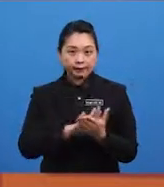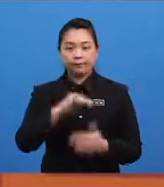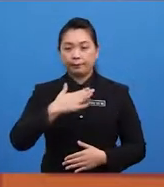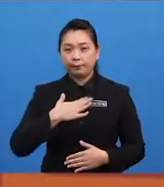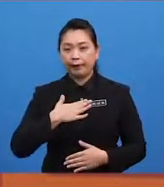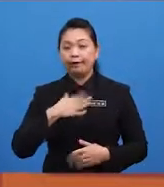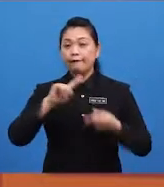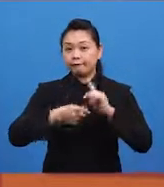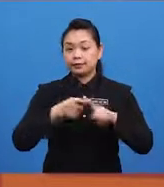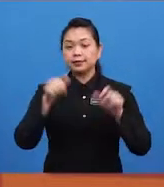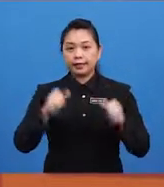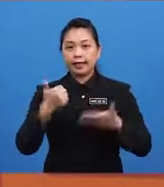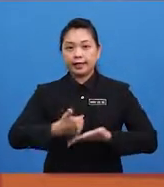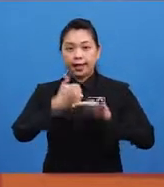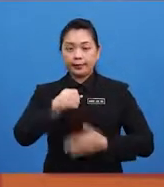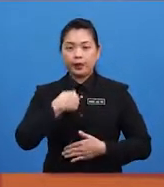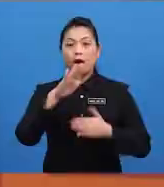can help me on this.